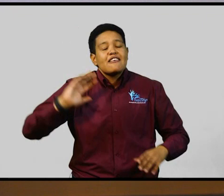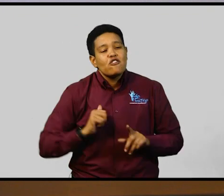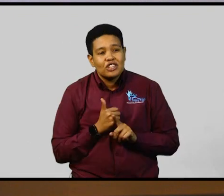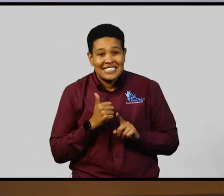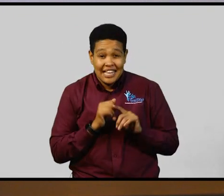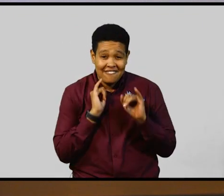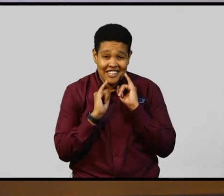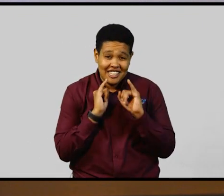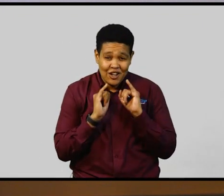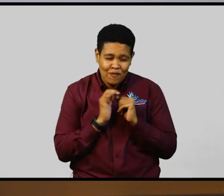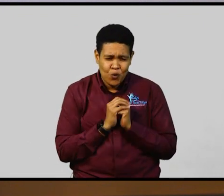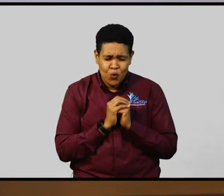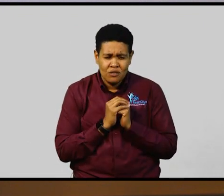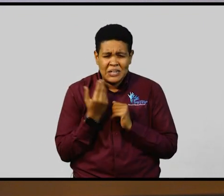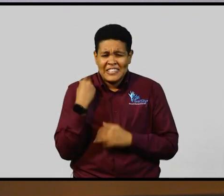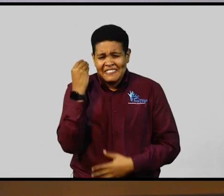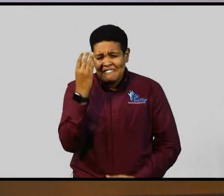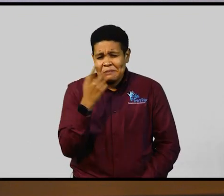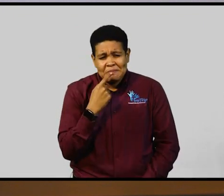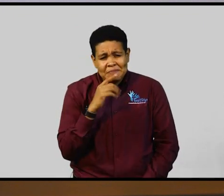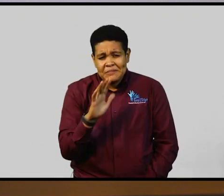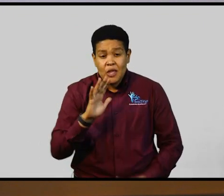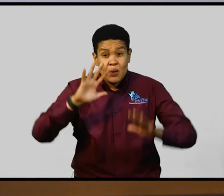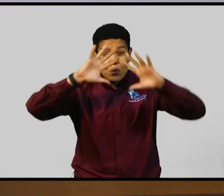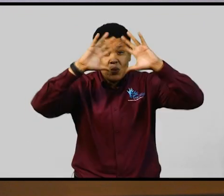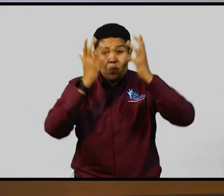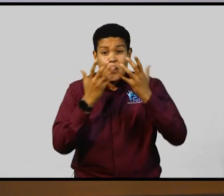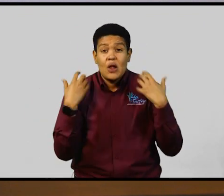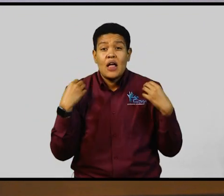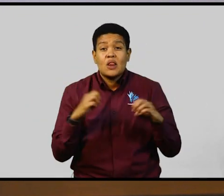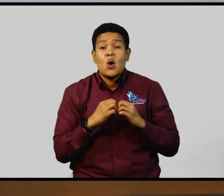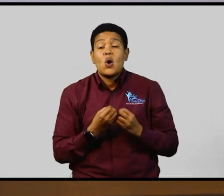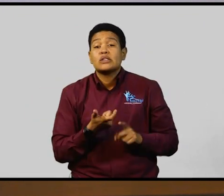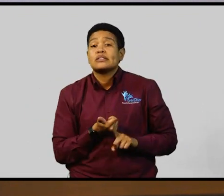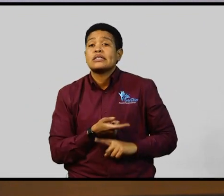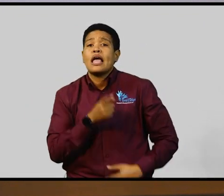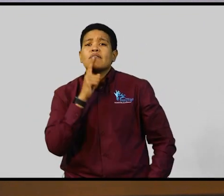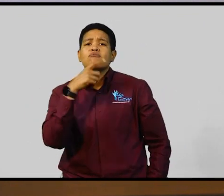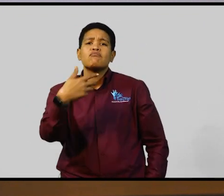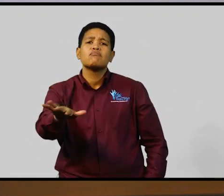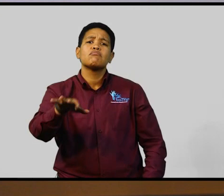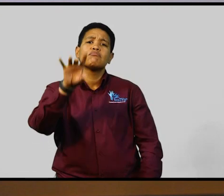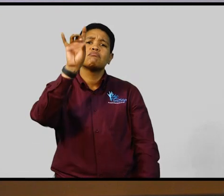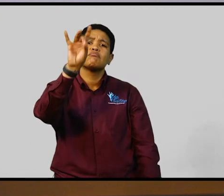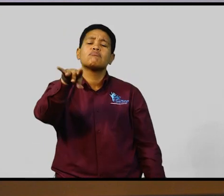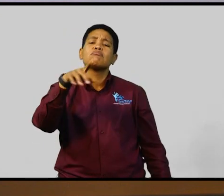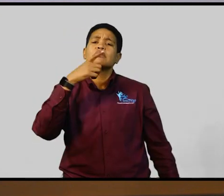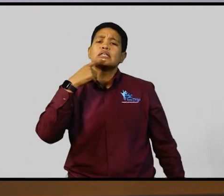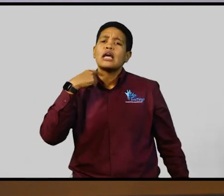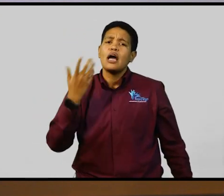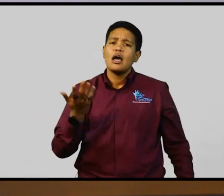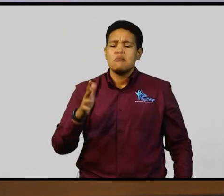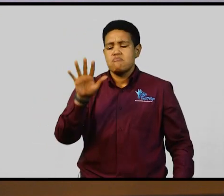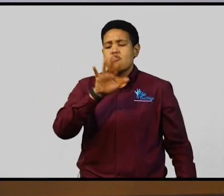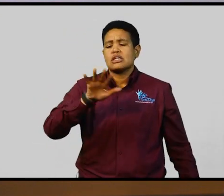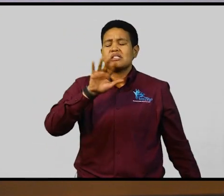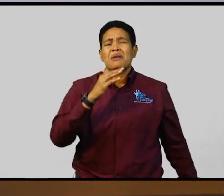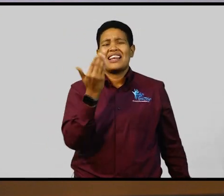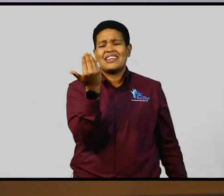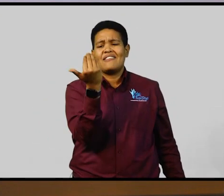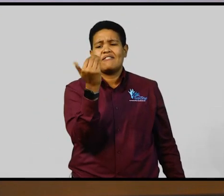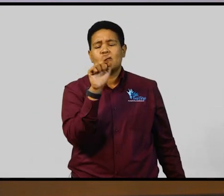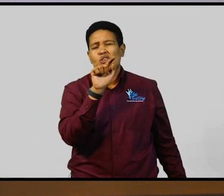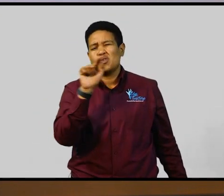that the World Health Organization is pointing to approximately between